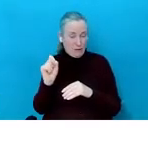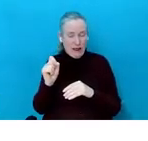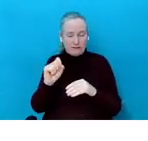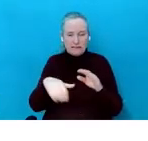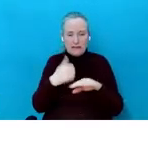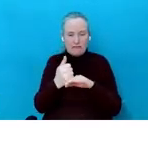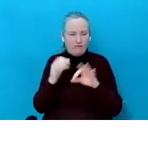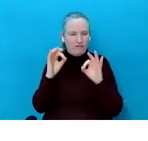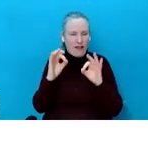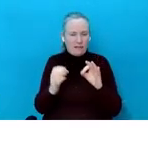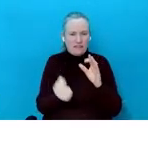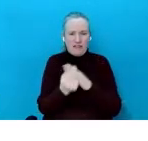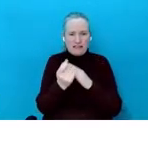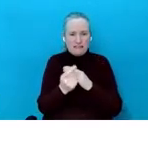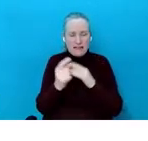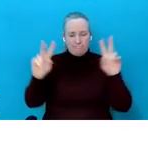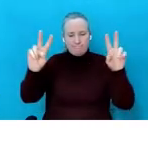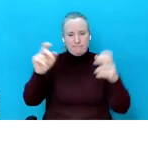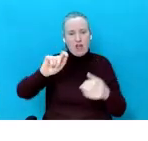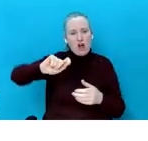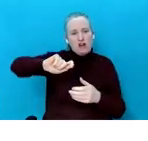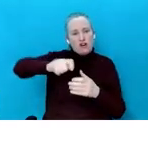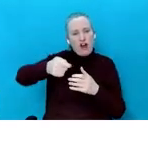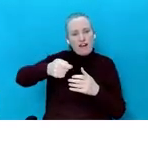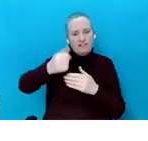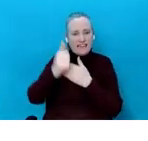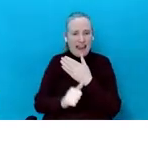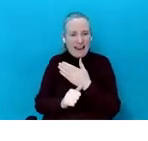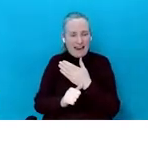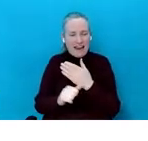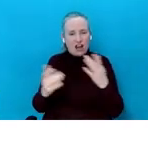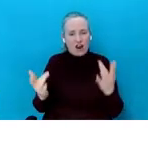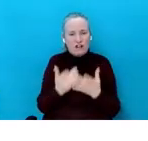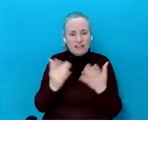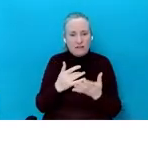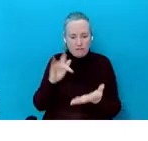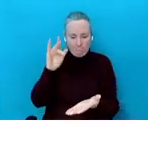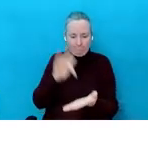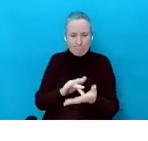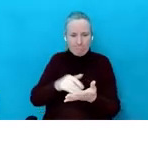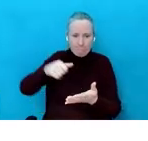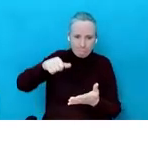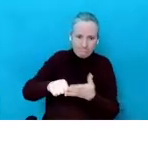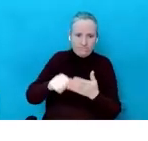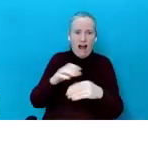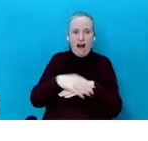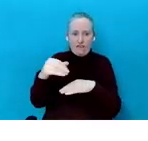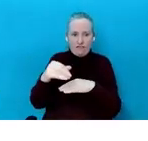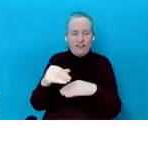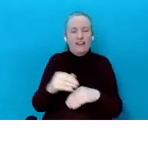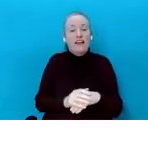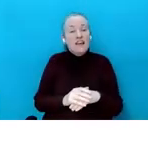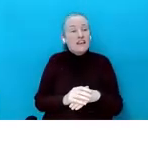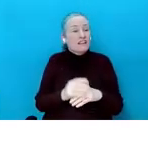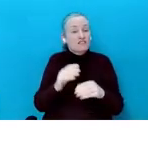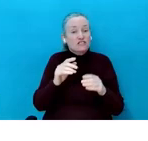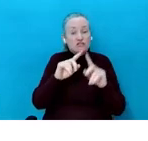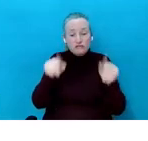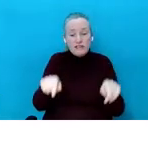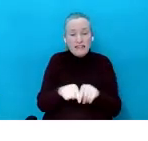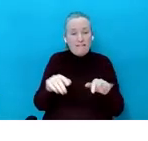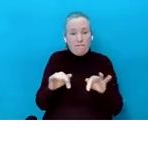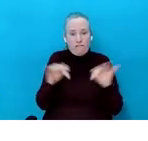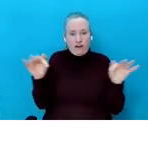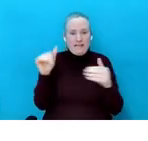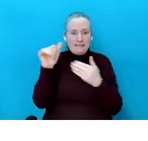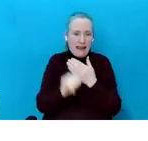have a turning off day where they're encouraging everyone just to switch off their device. But a screen free day, it could be one day a week or one day a month where